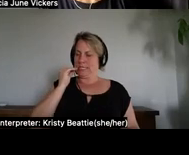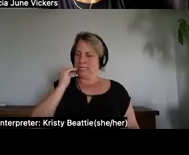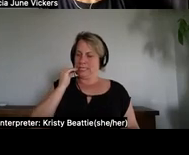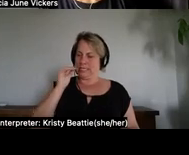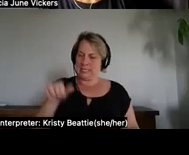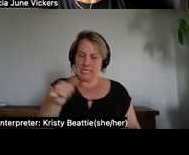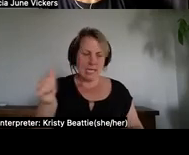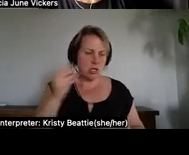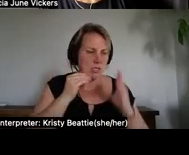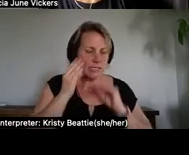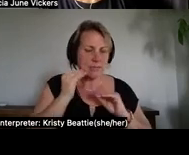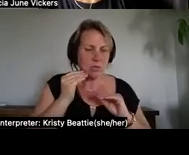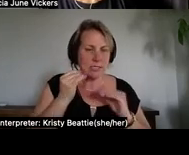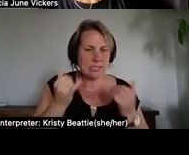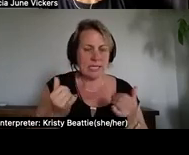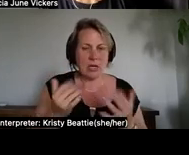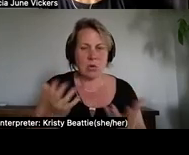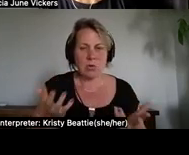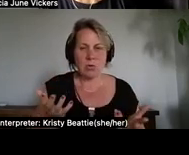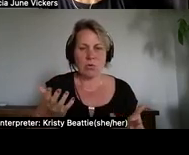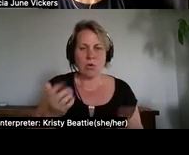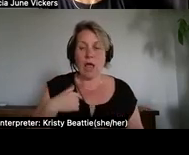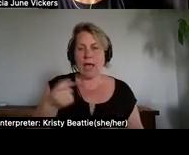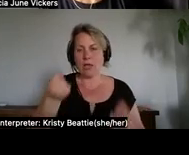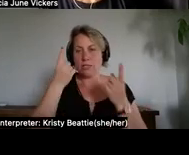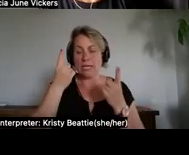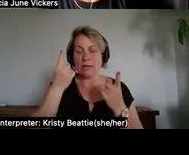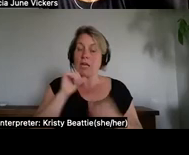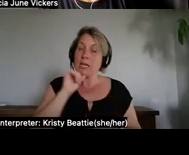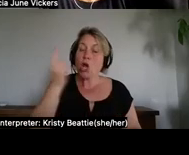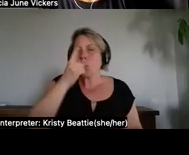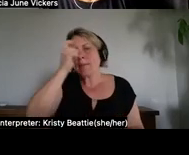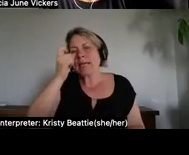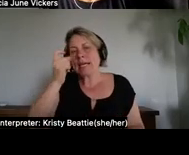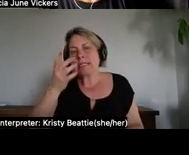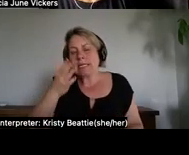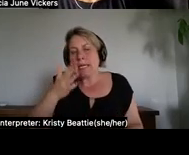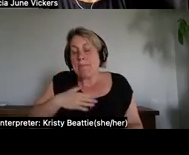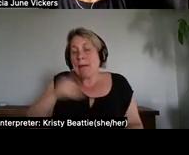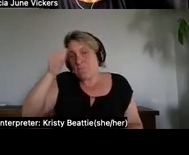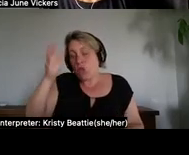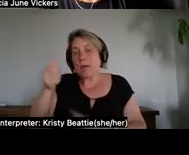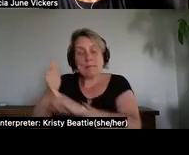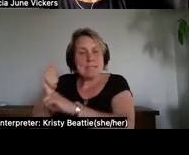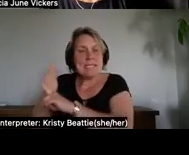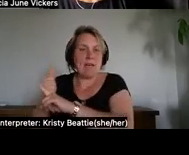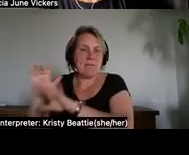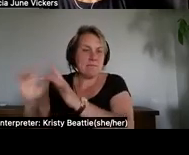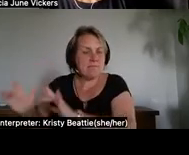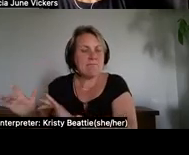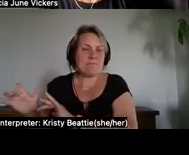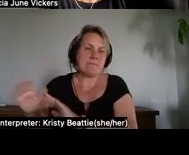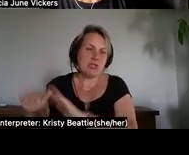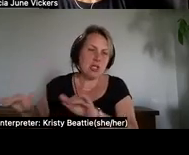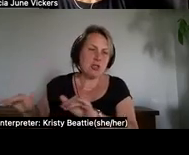not only because my father was a pedophile but also looking at his